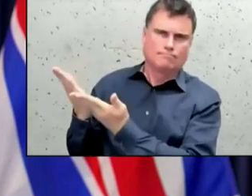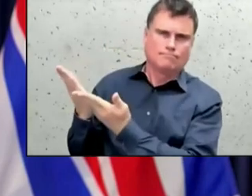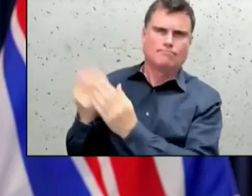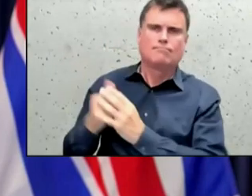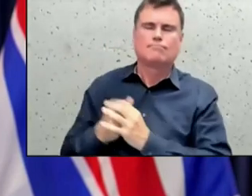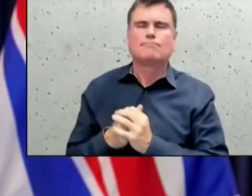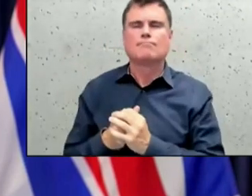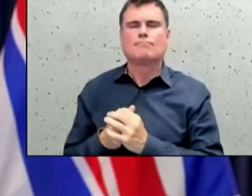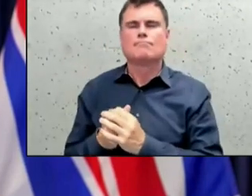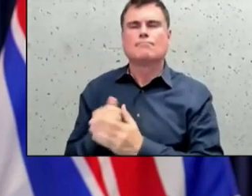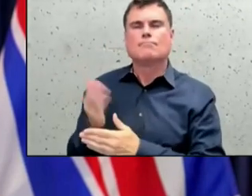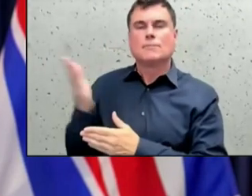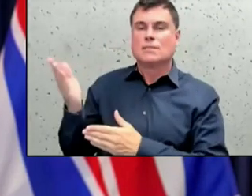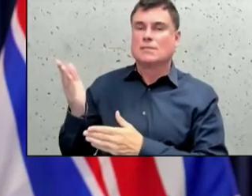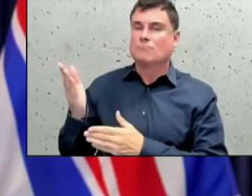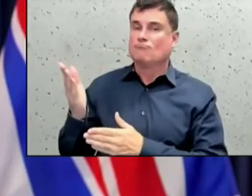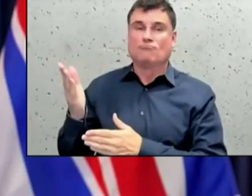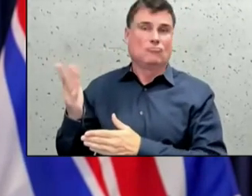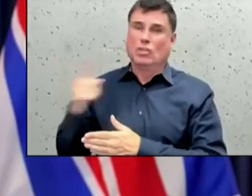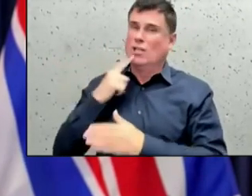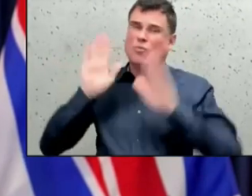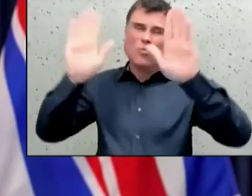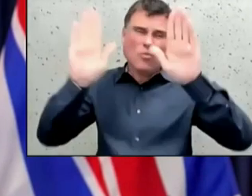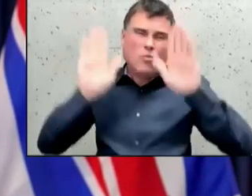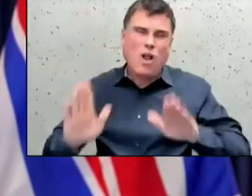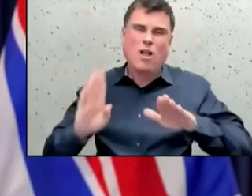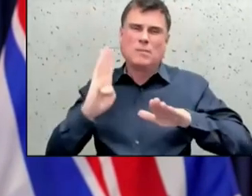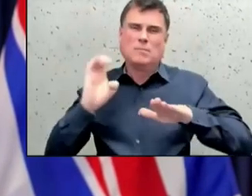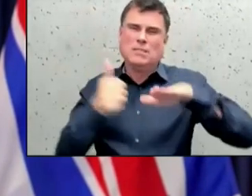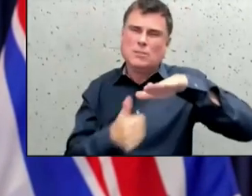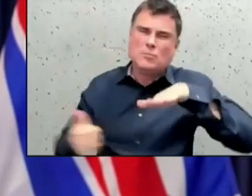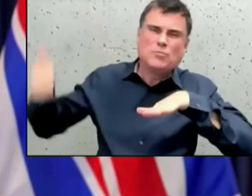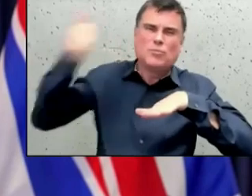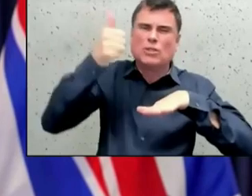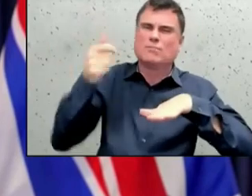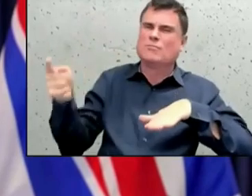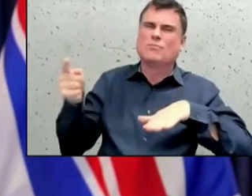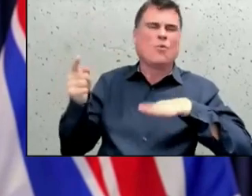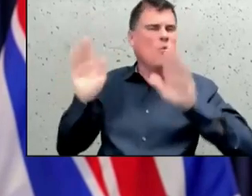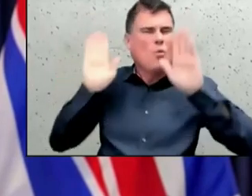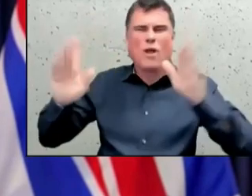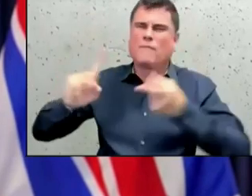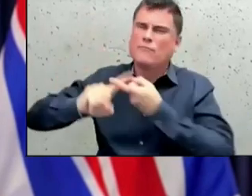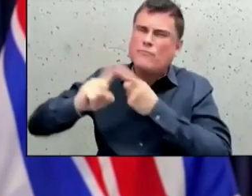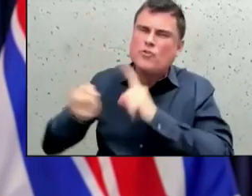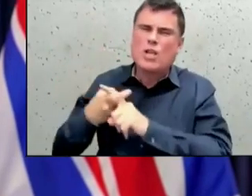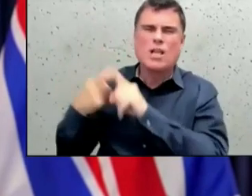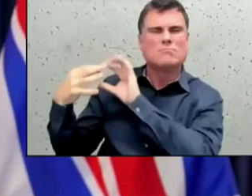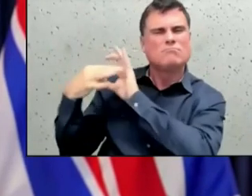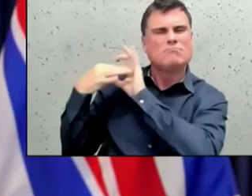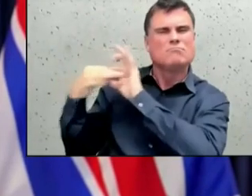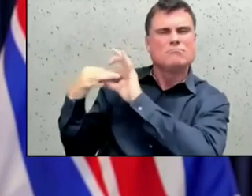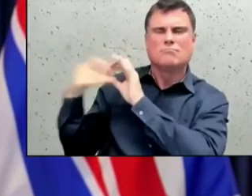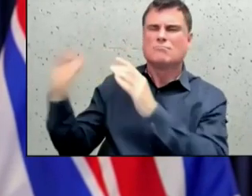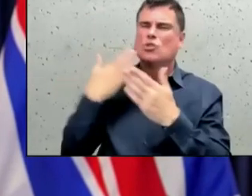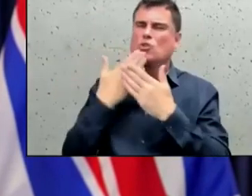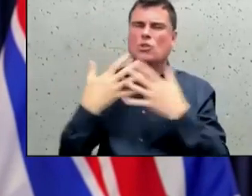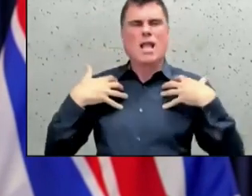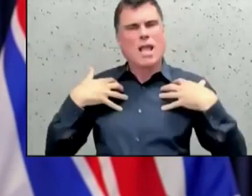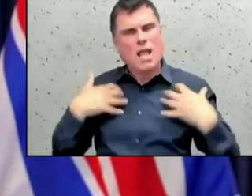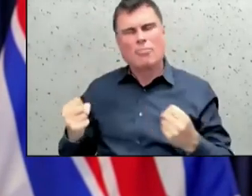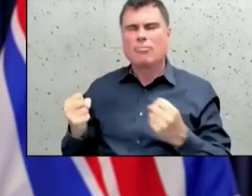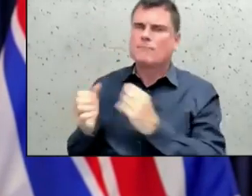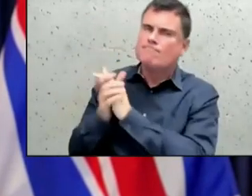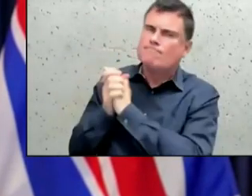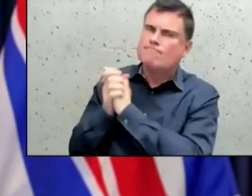also a great friend and a really great human being are going to help him in this, as are the supportive people, I think,